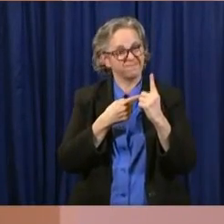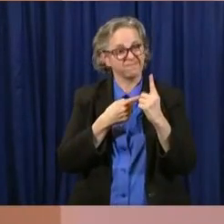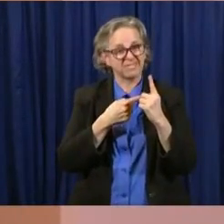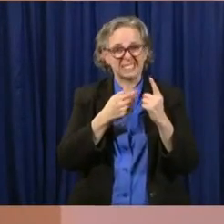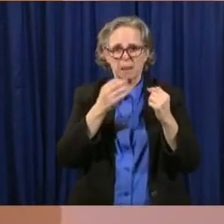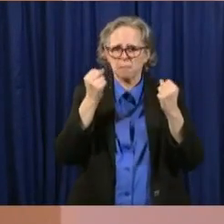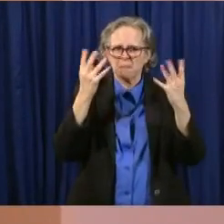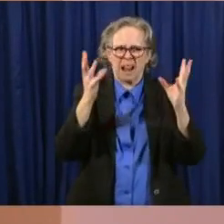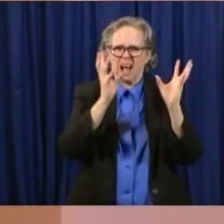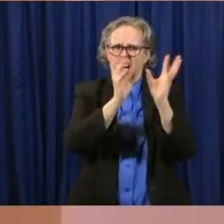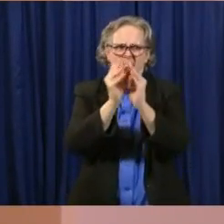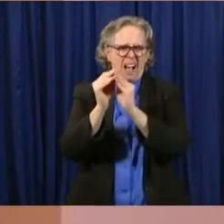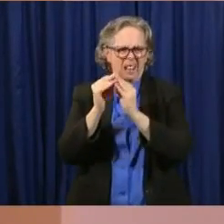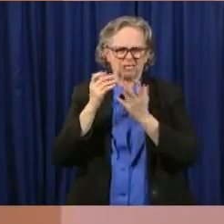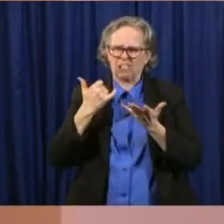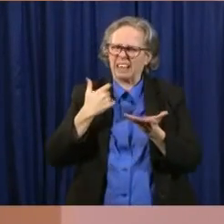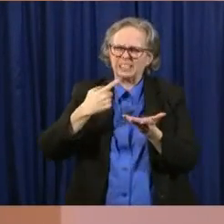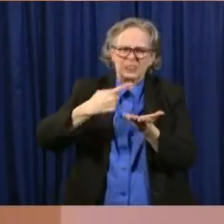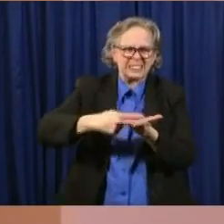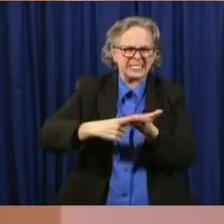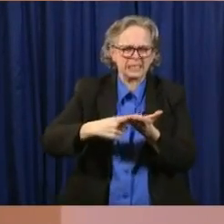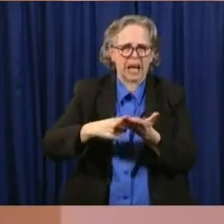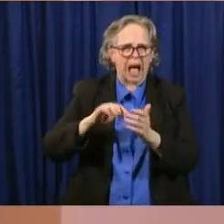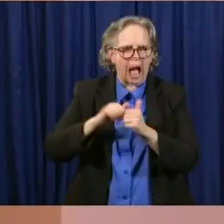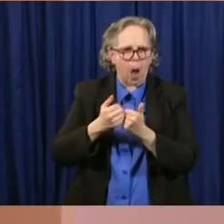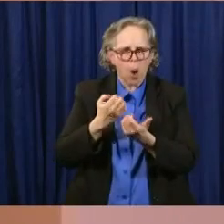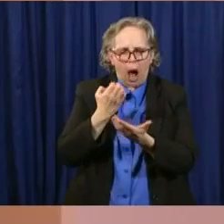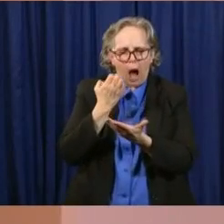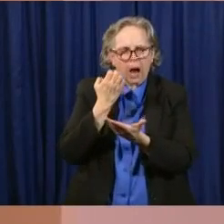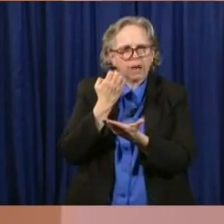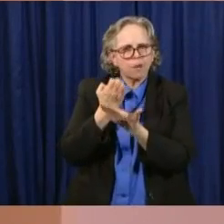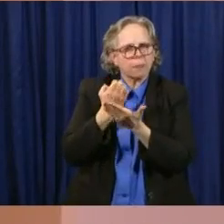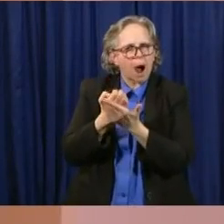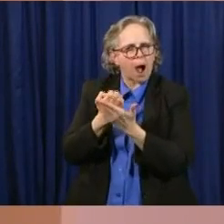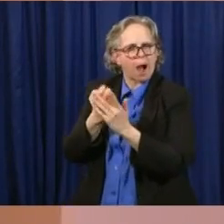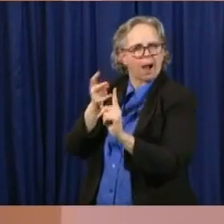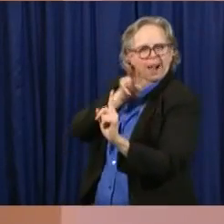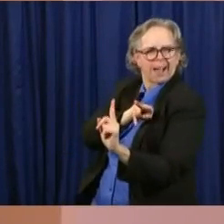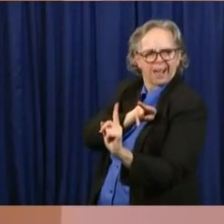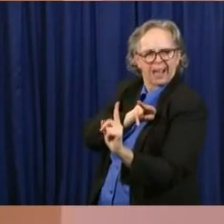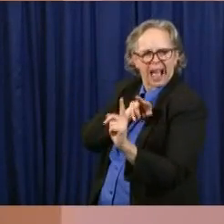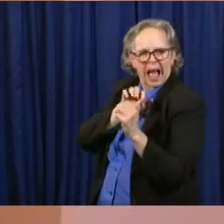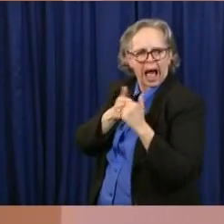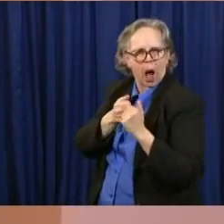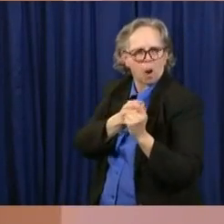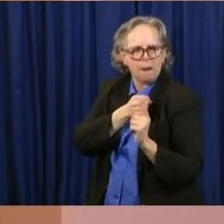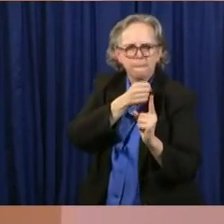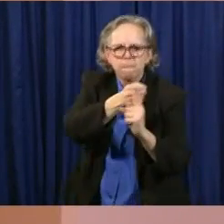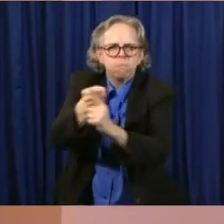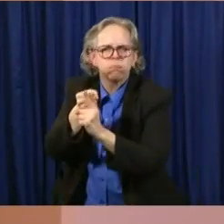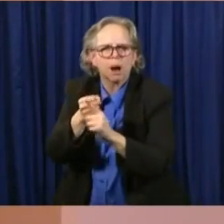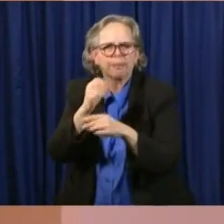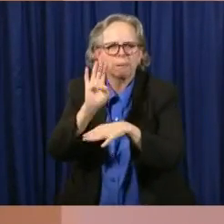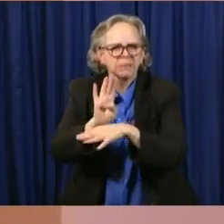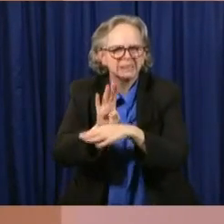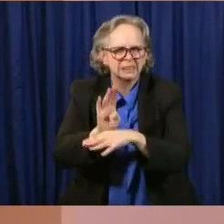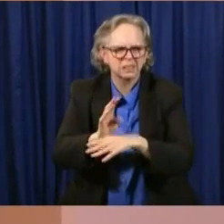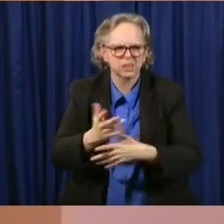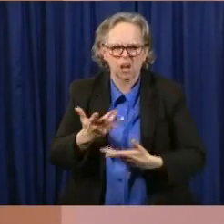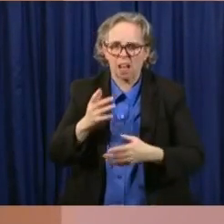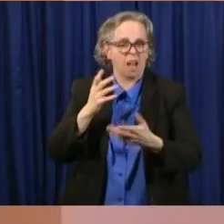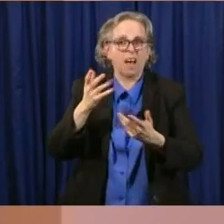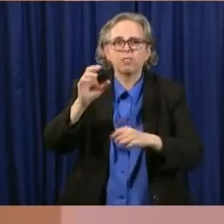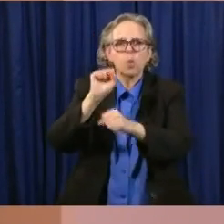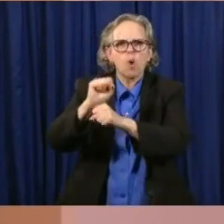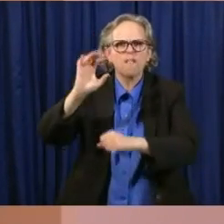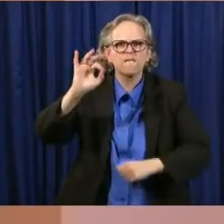economic aspect of the pandemic, both in terms of how it affects business, how it affects the workforce. And no doubt, one